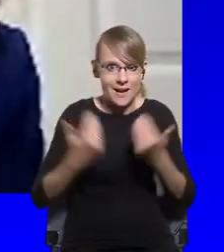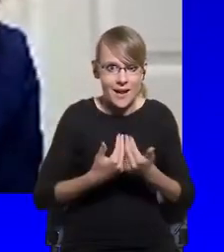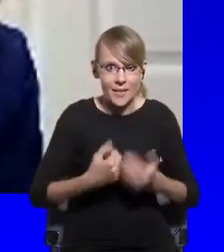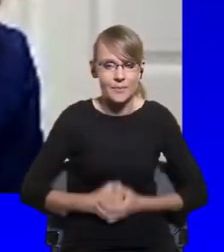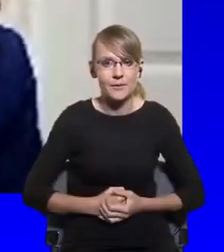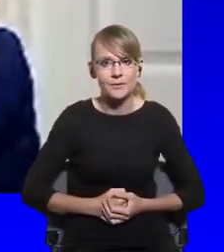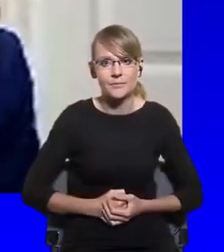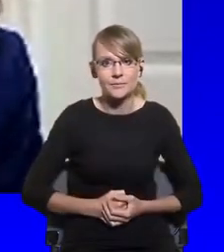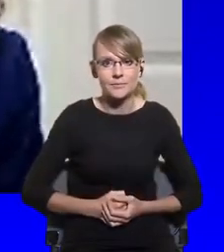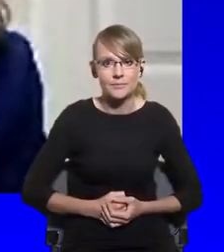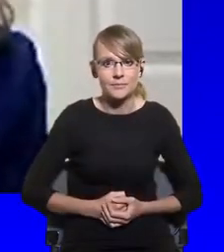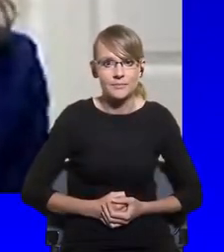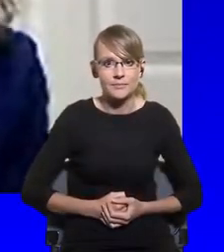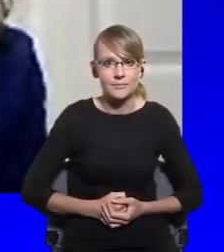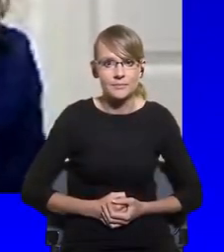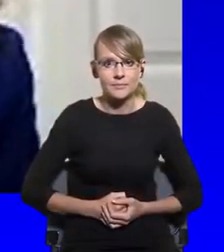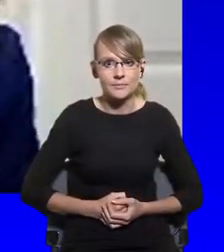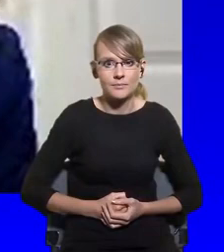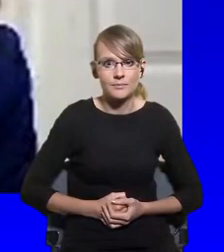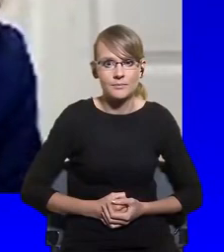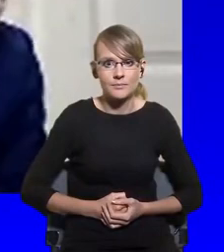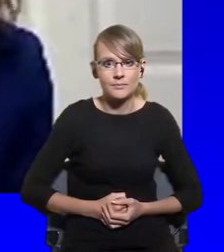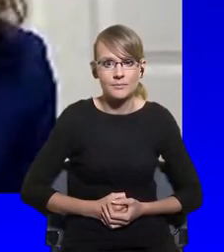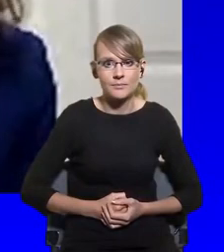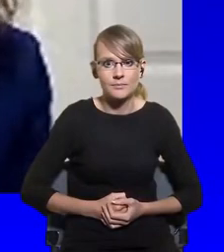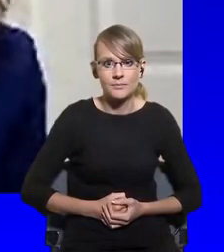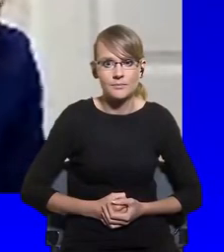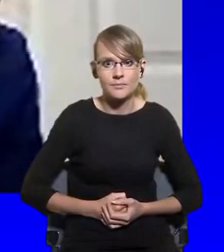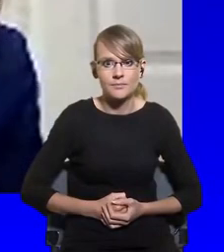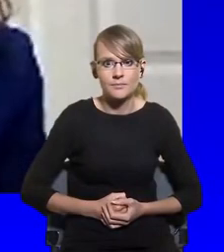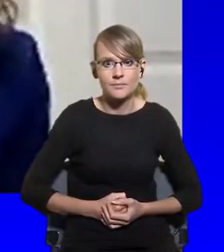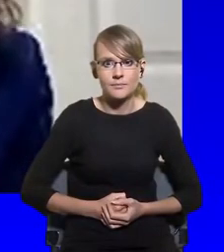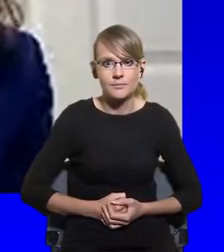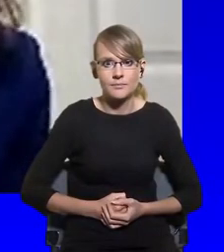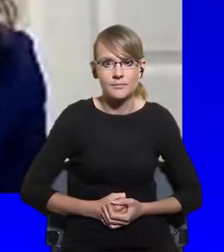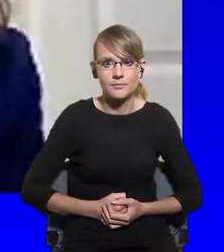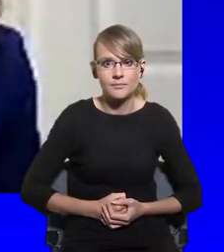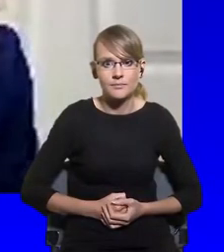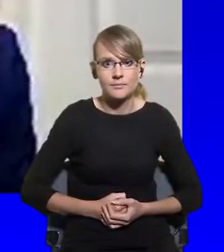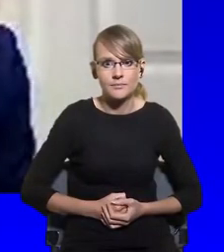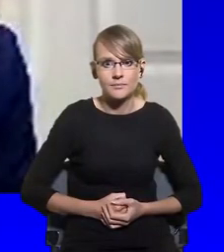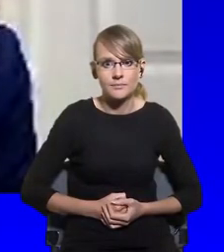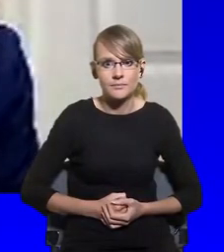most European countries as a legal basis in national laws.